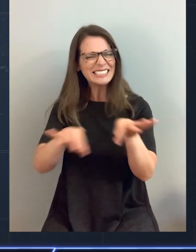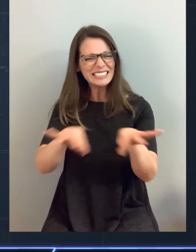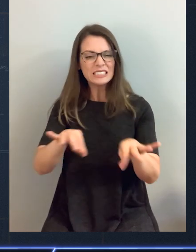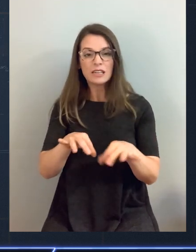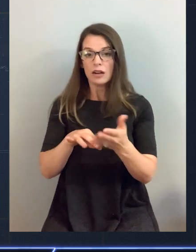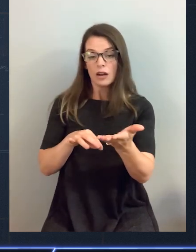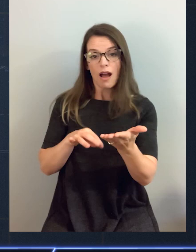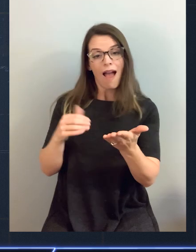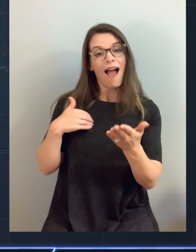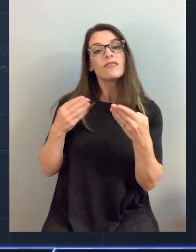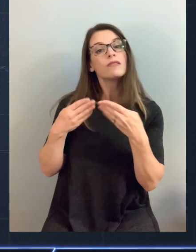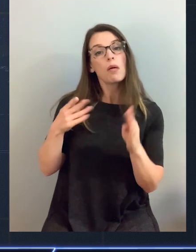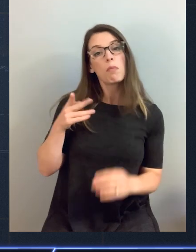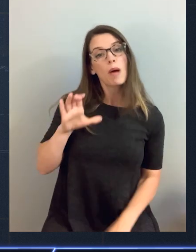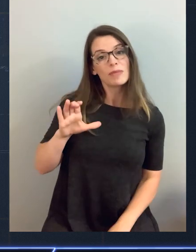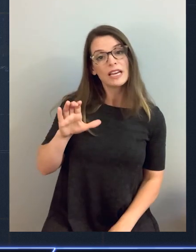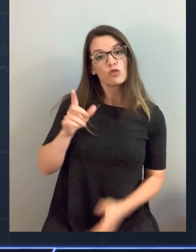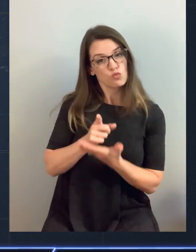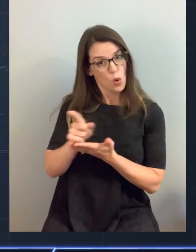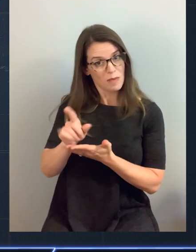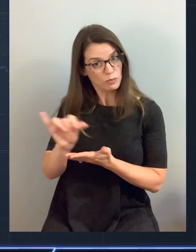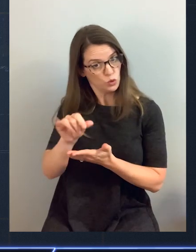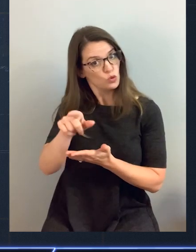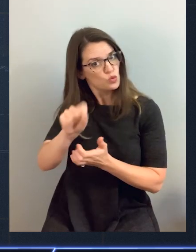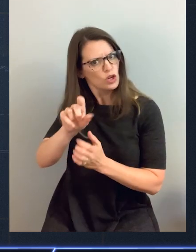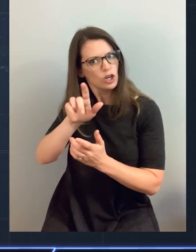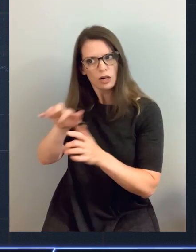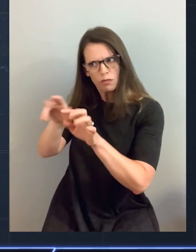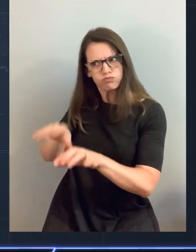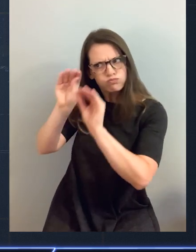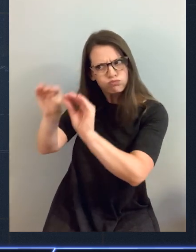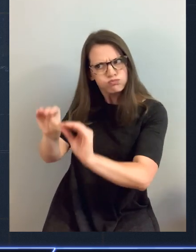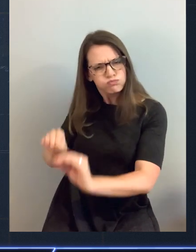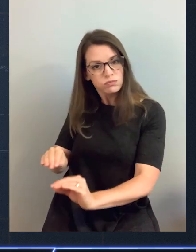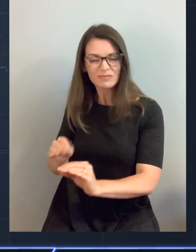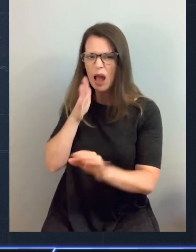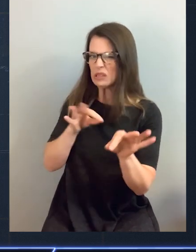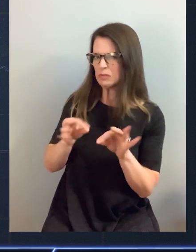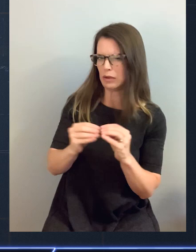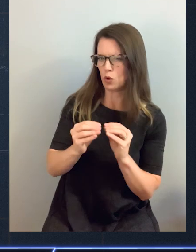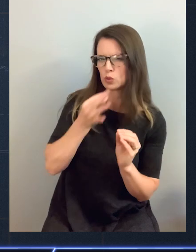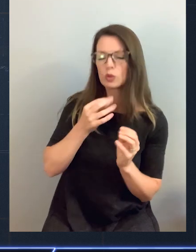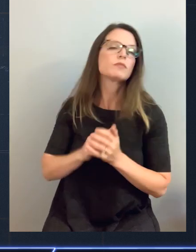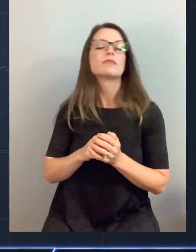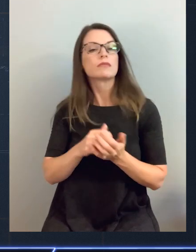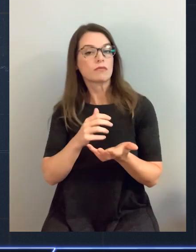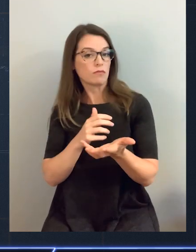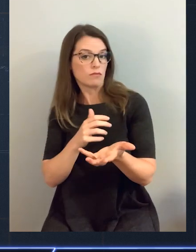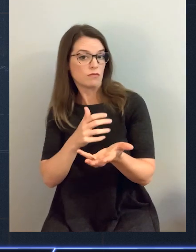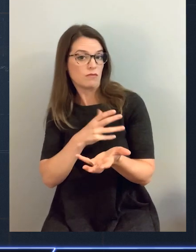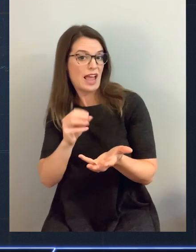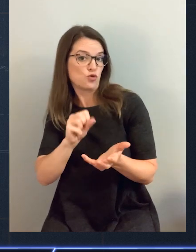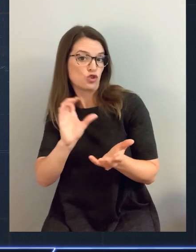where you'd like us to go. You can enter your ideas into the public roadmap. I'll talk a bit more about that in just a second. And another